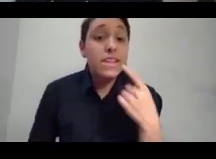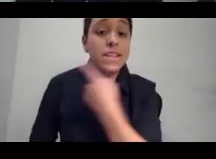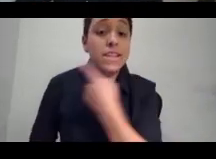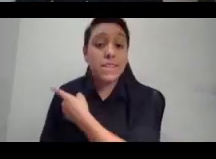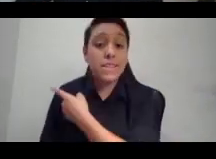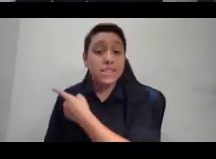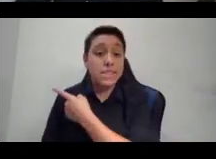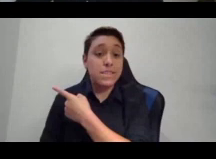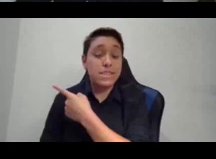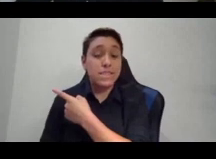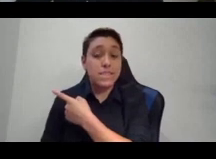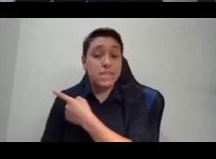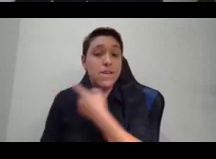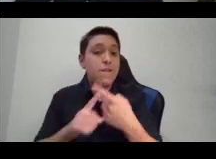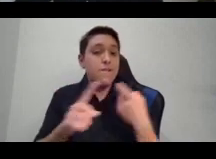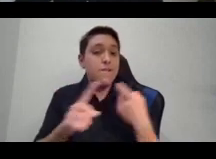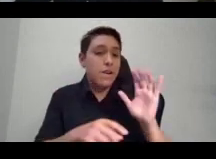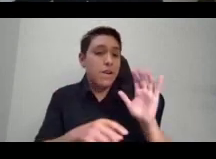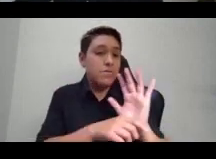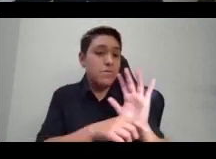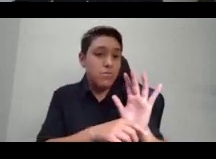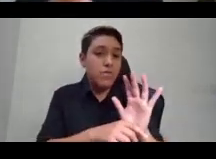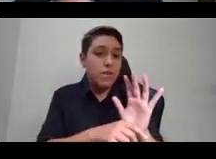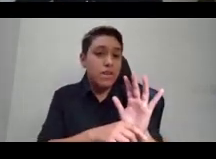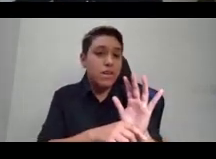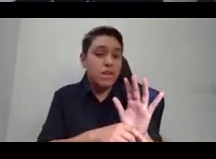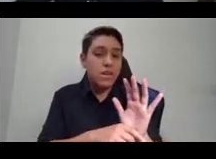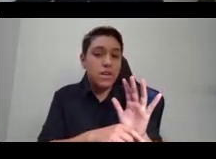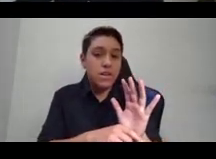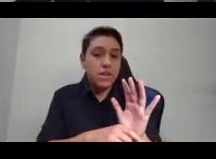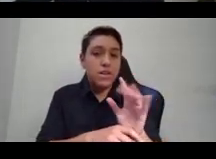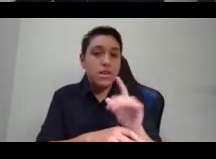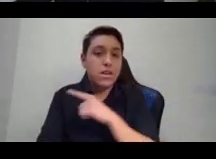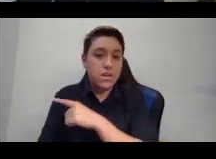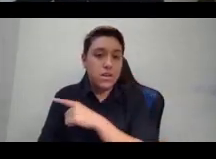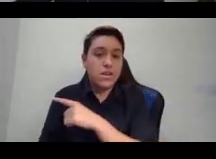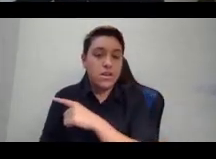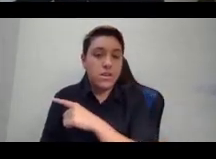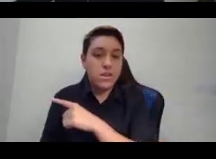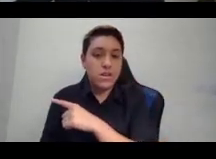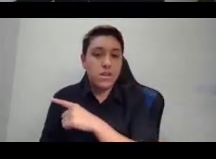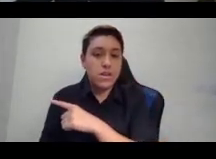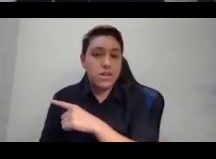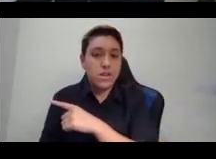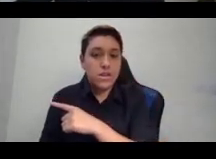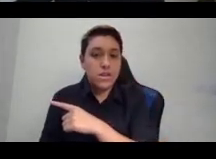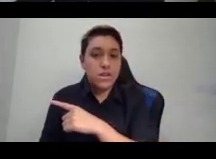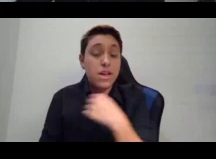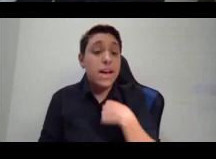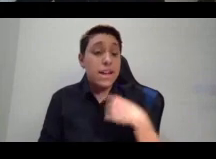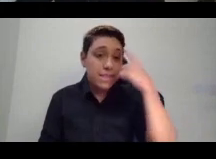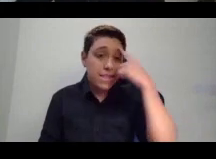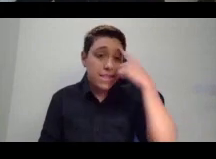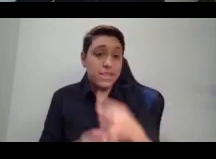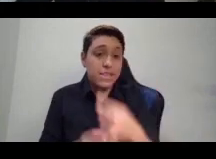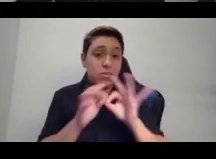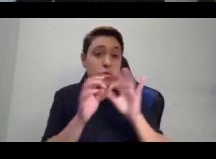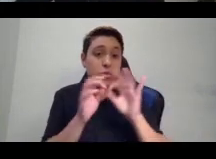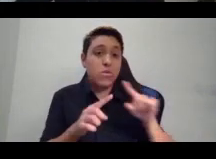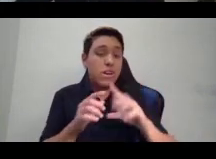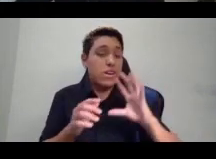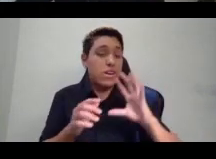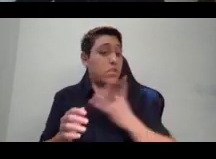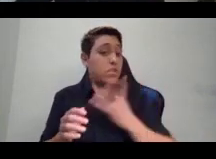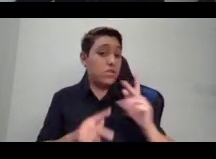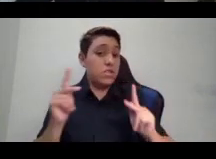in the recent movie by Tourmaline Salacia in 2019. I think it's important that we highlight when trans folks are rewriting these stories